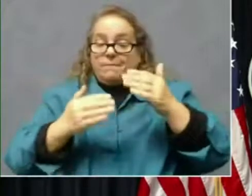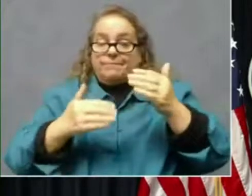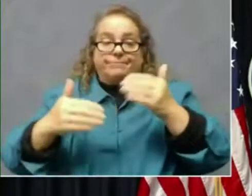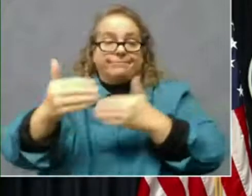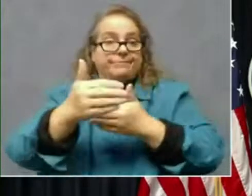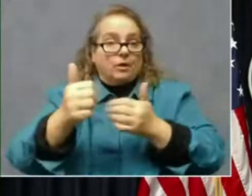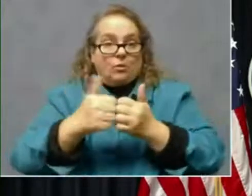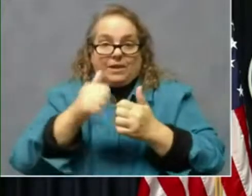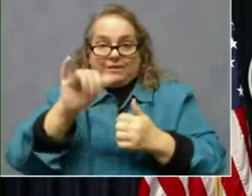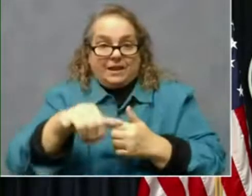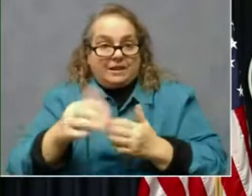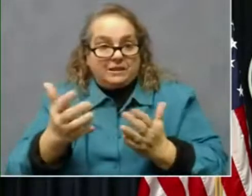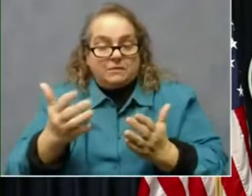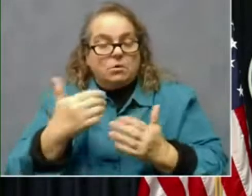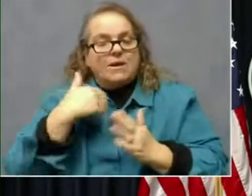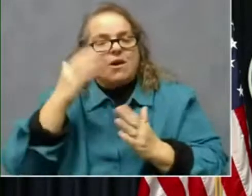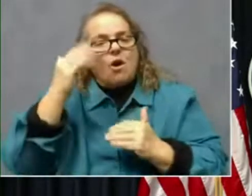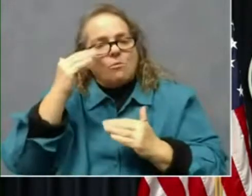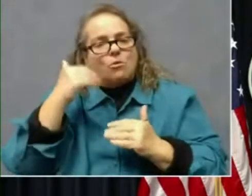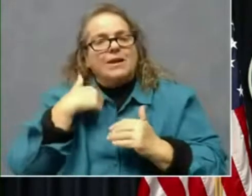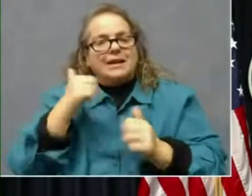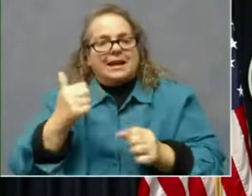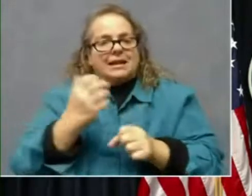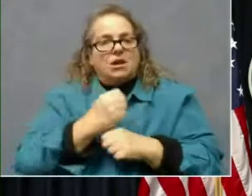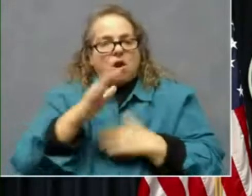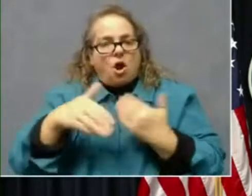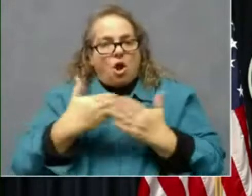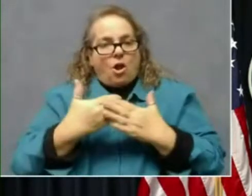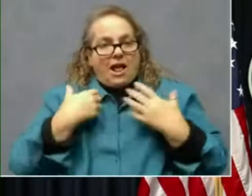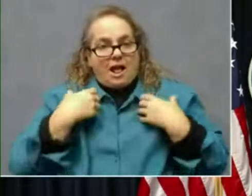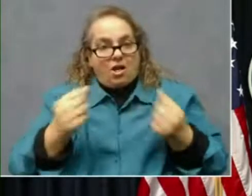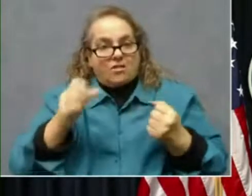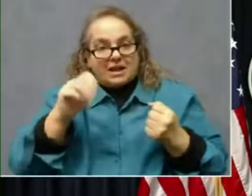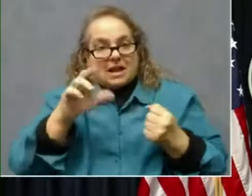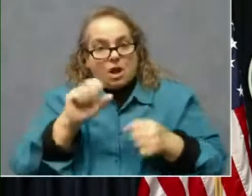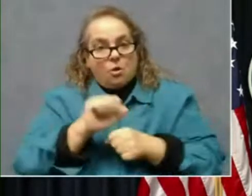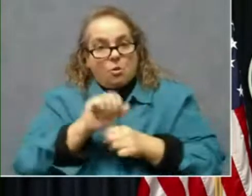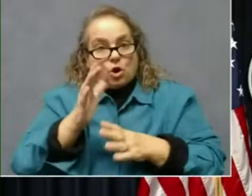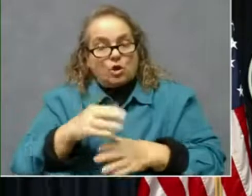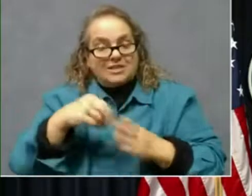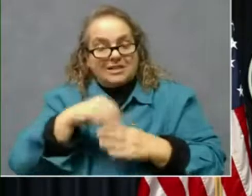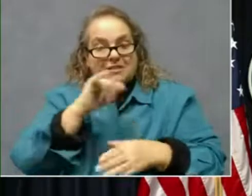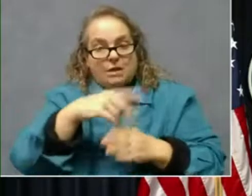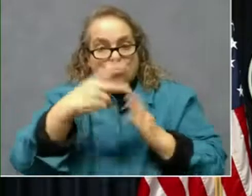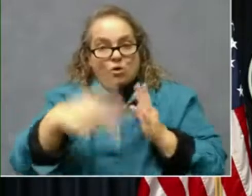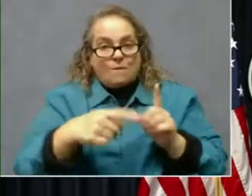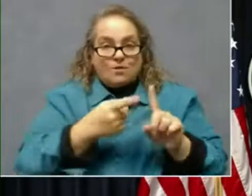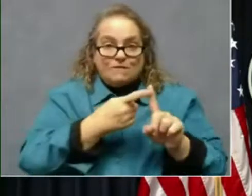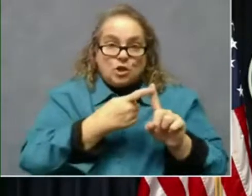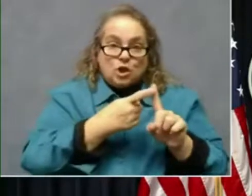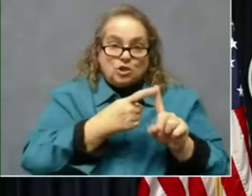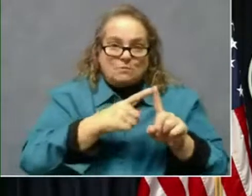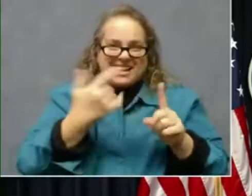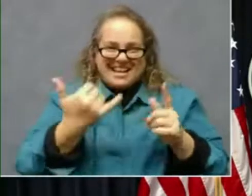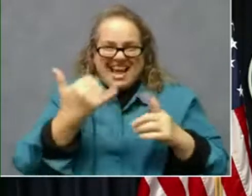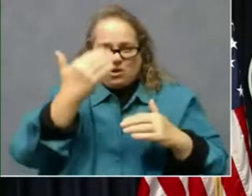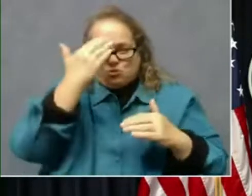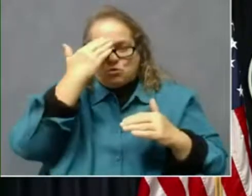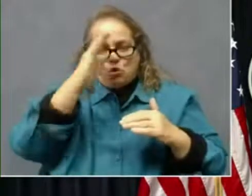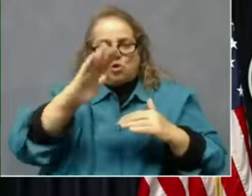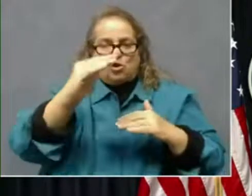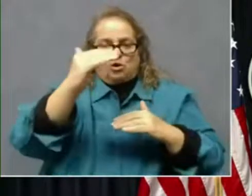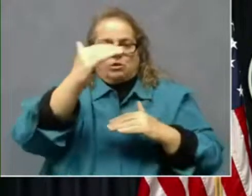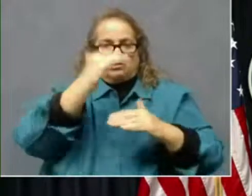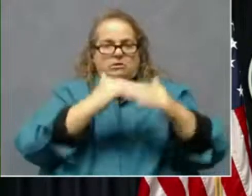Again, we hope that we can get all the healthcare workers, uh, in that program done first, but now at least everybody knows what group